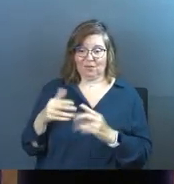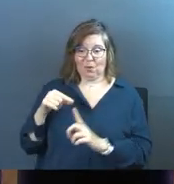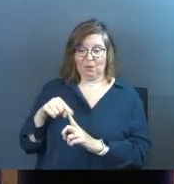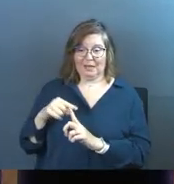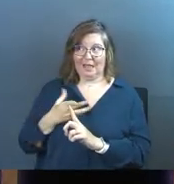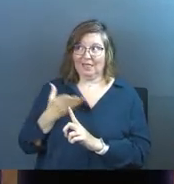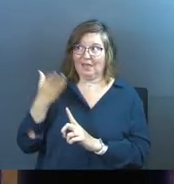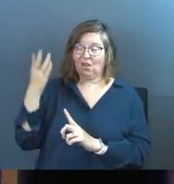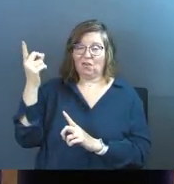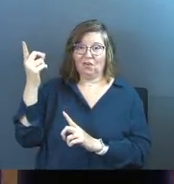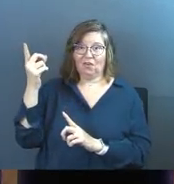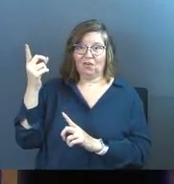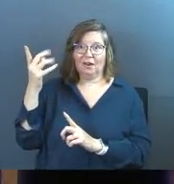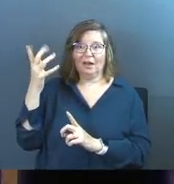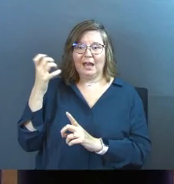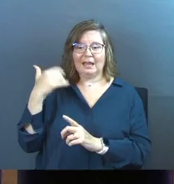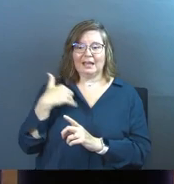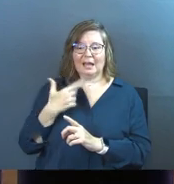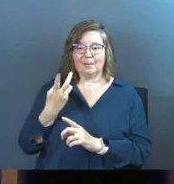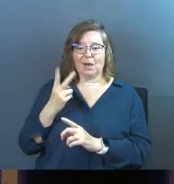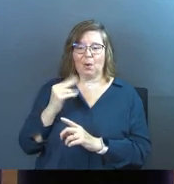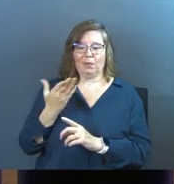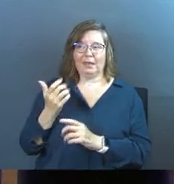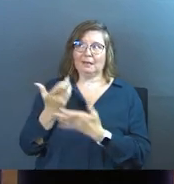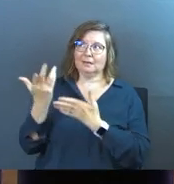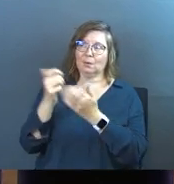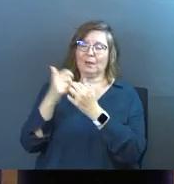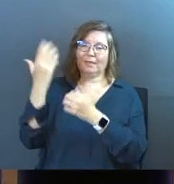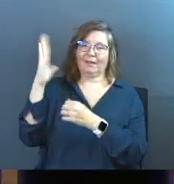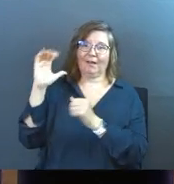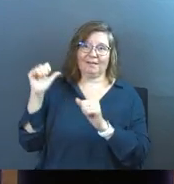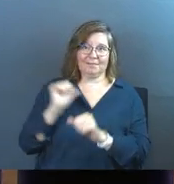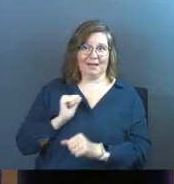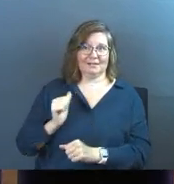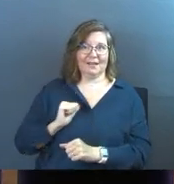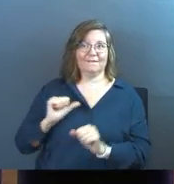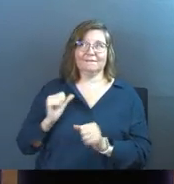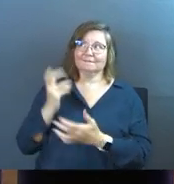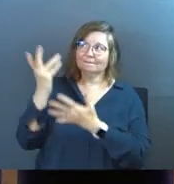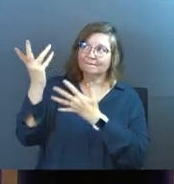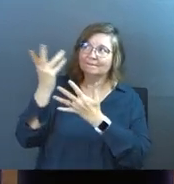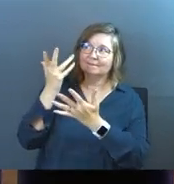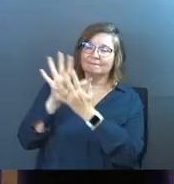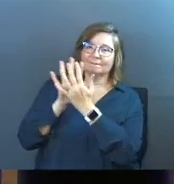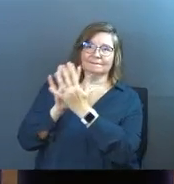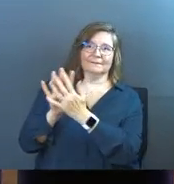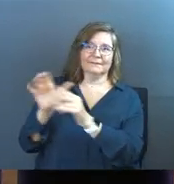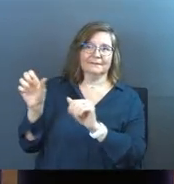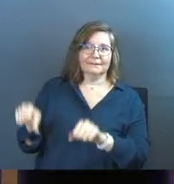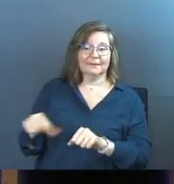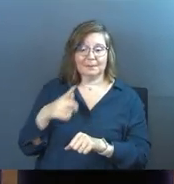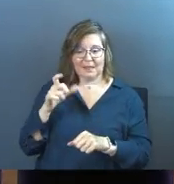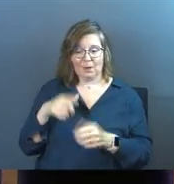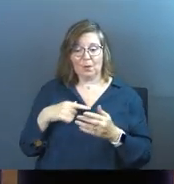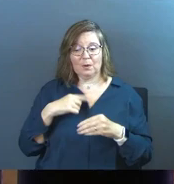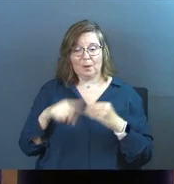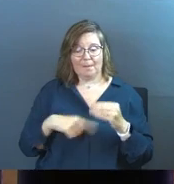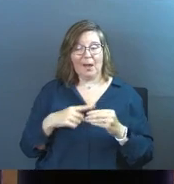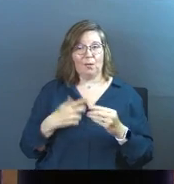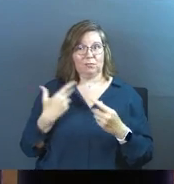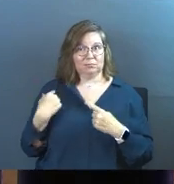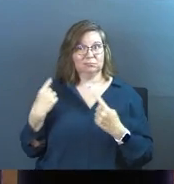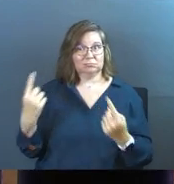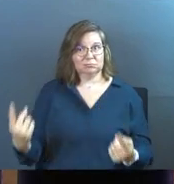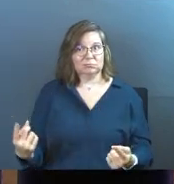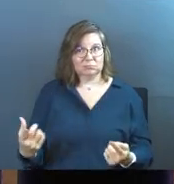Elijah's up there, I can have my own thing with him. I can have my own thing with God because that's what it was about all